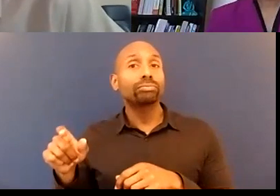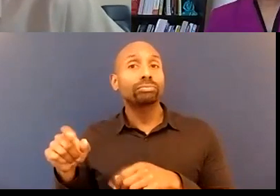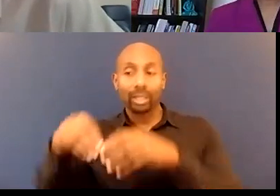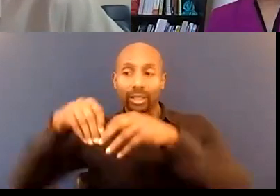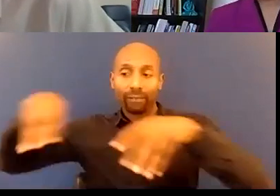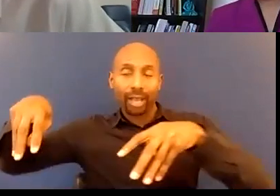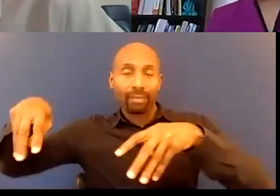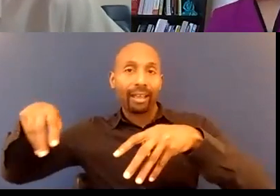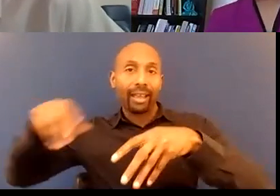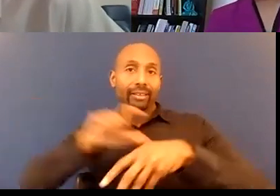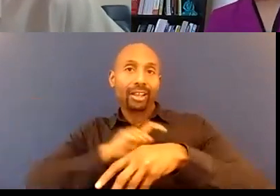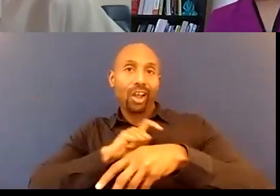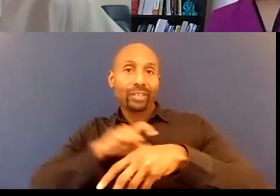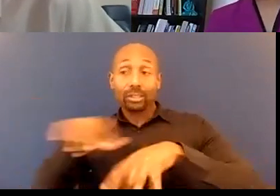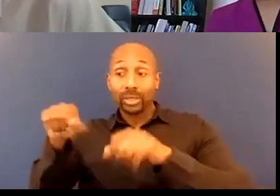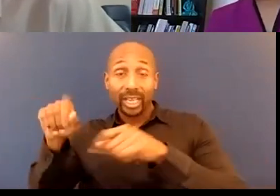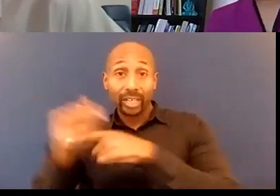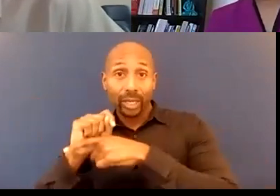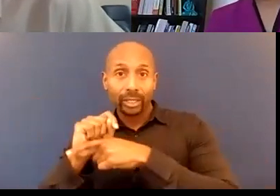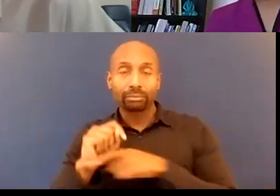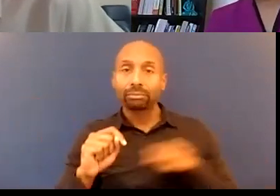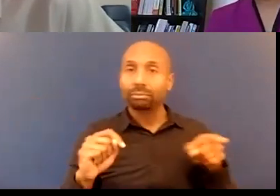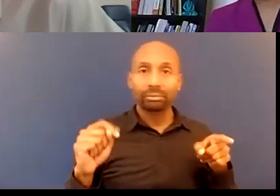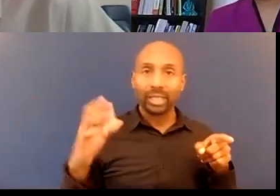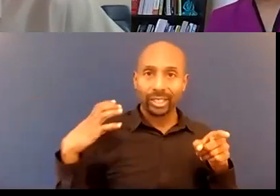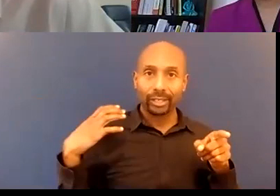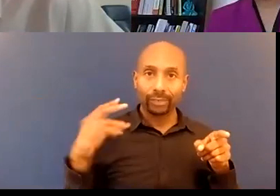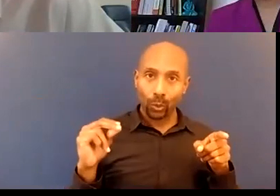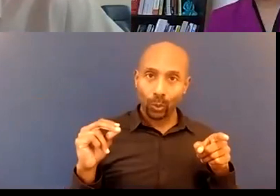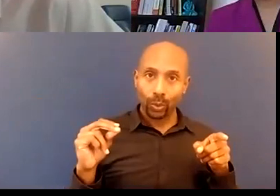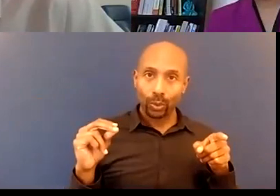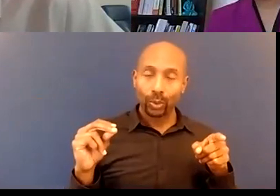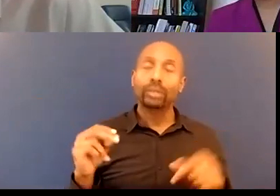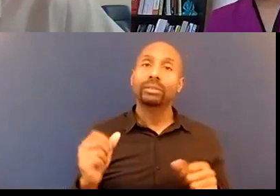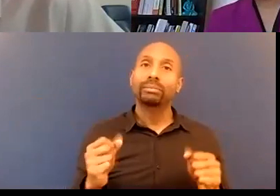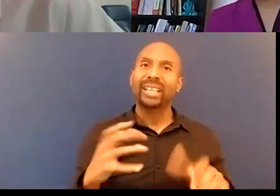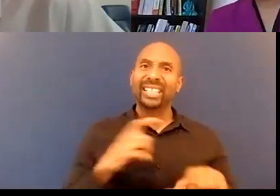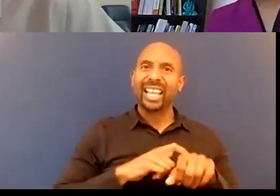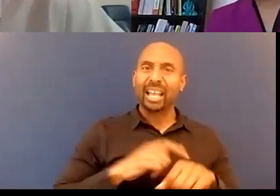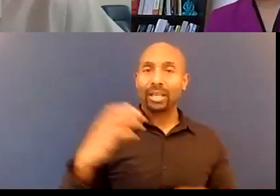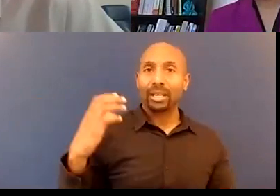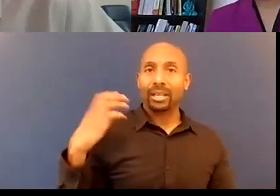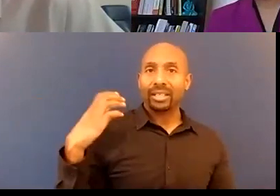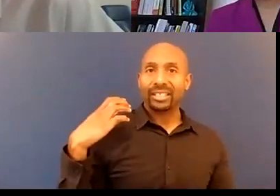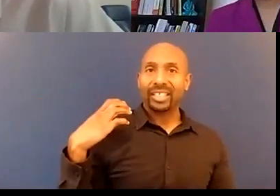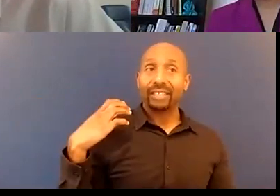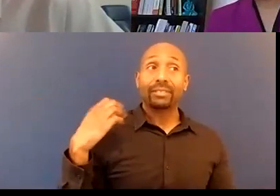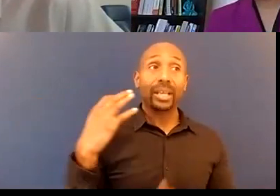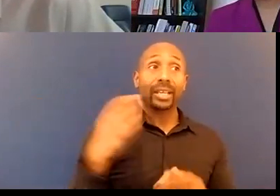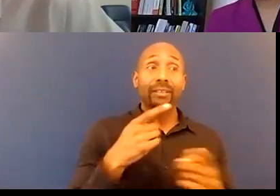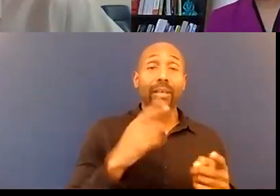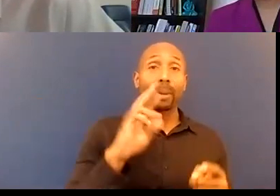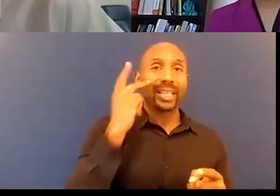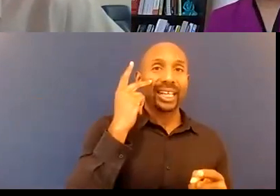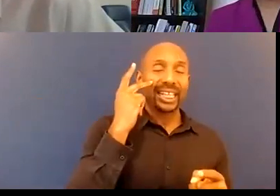in a lot of cases you'll even see how most chiefs are politically aligned in a different alignment than the line officers